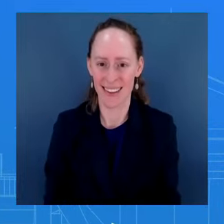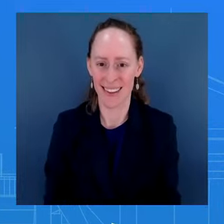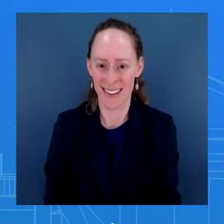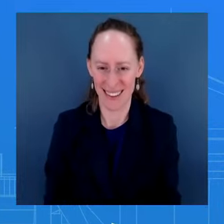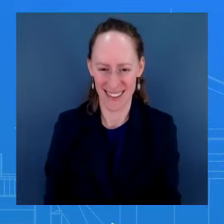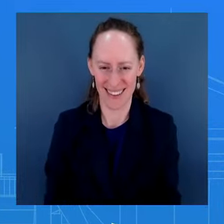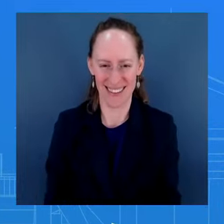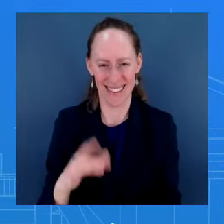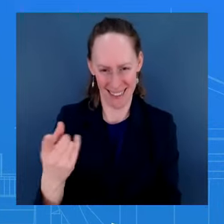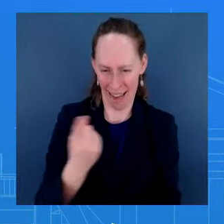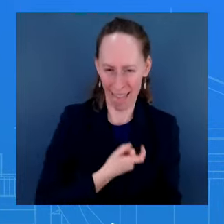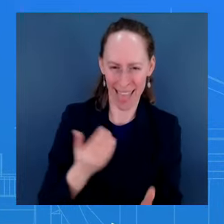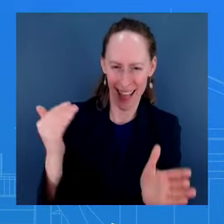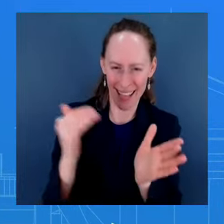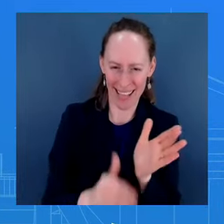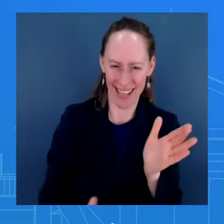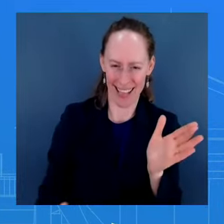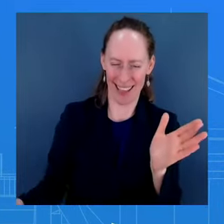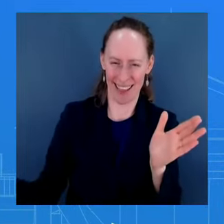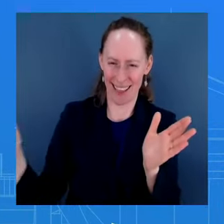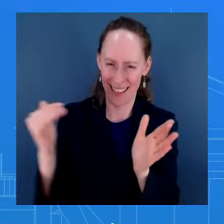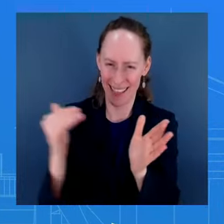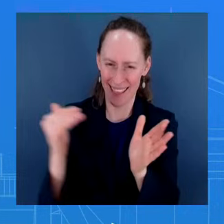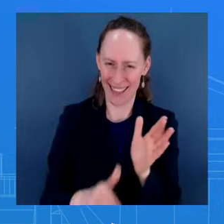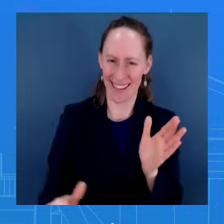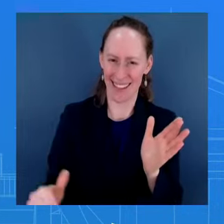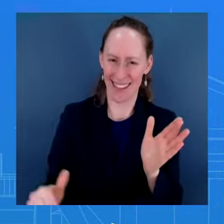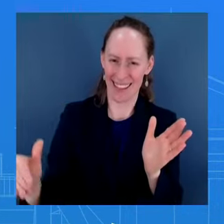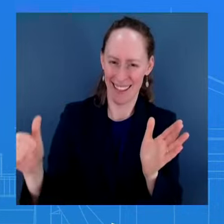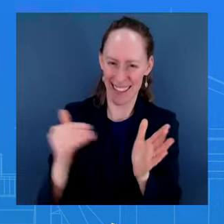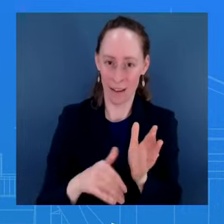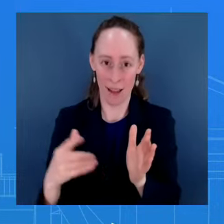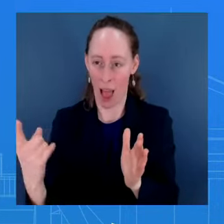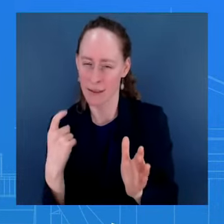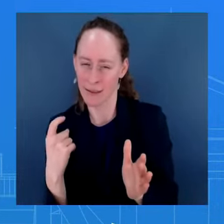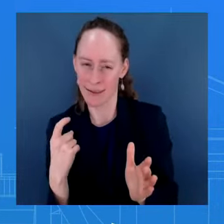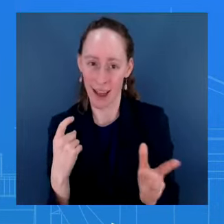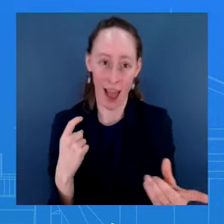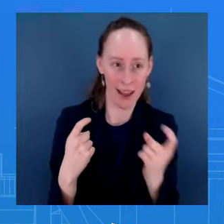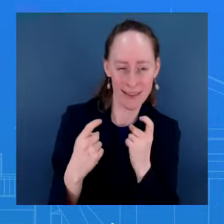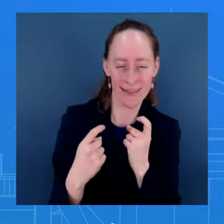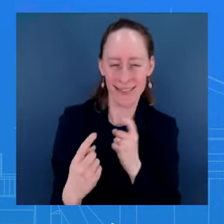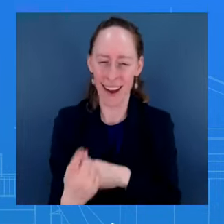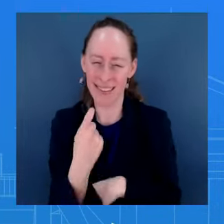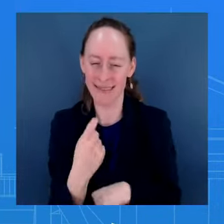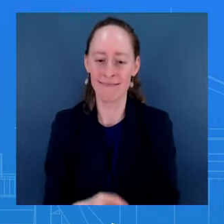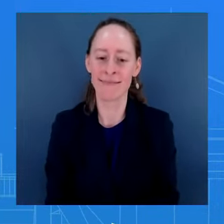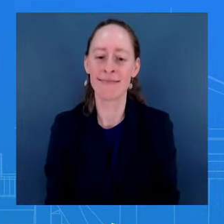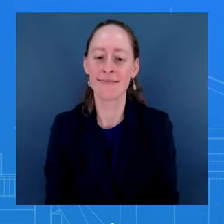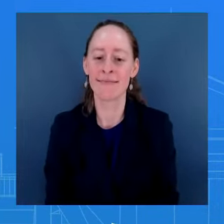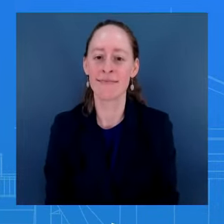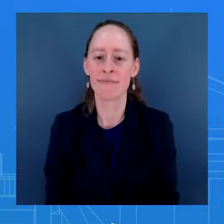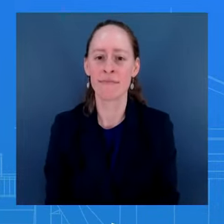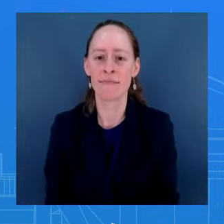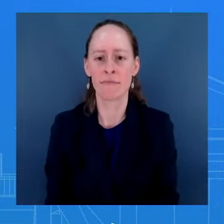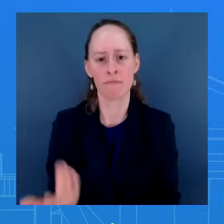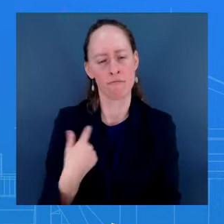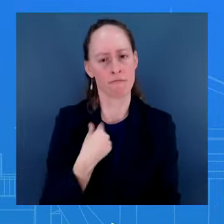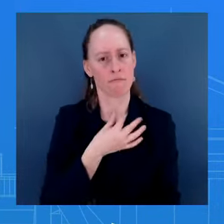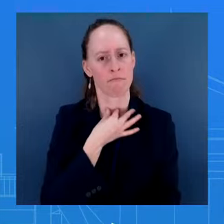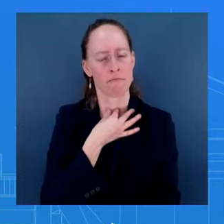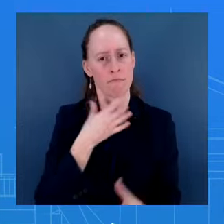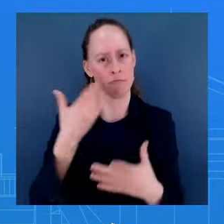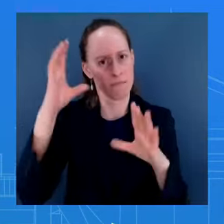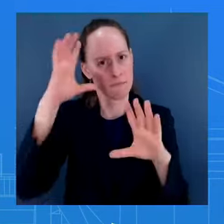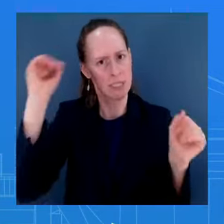different times in different ways. And I have said... President Biden do in a debate? I'm not asking a question about a specific